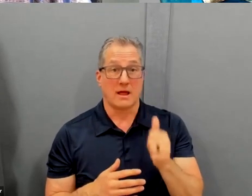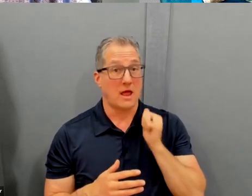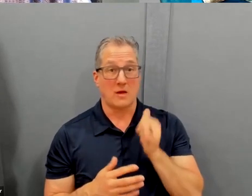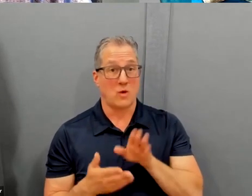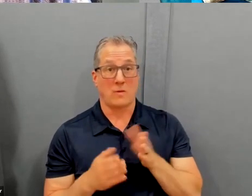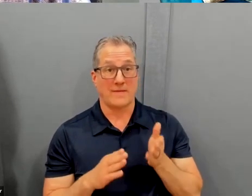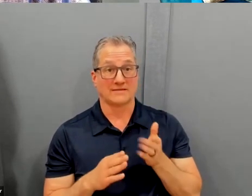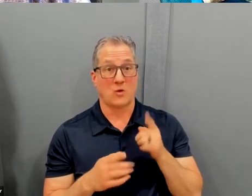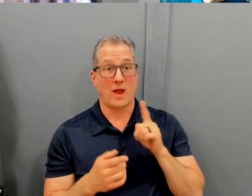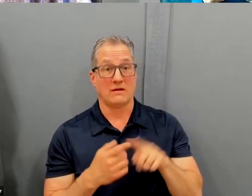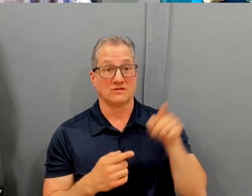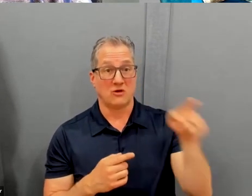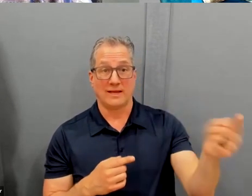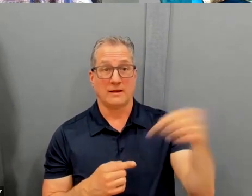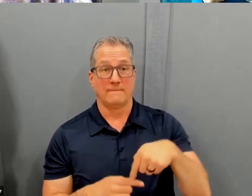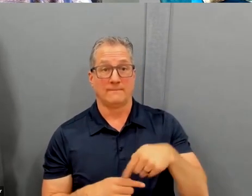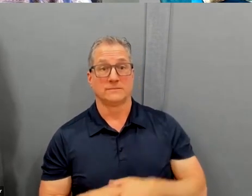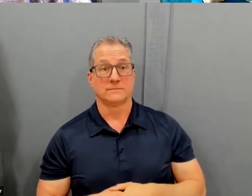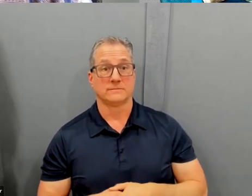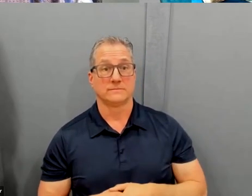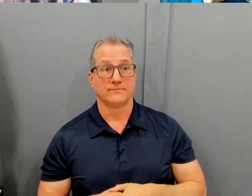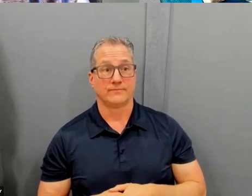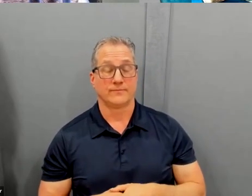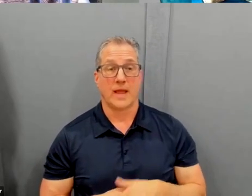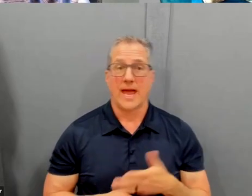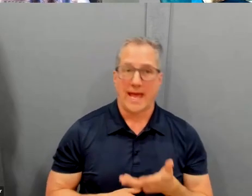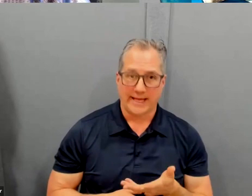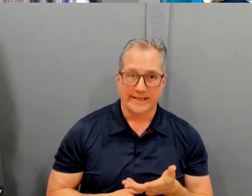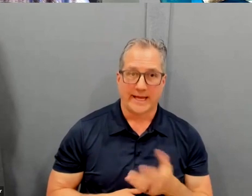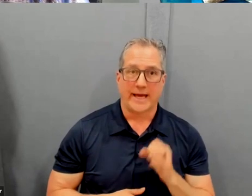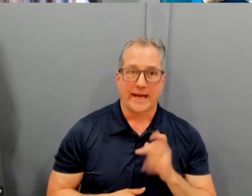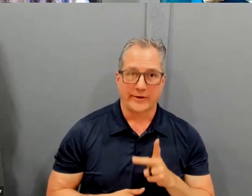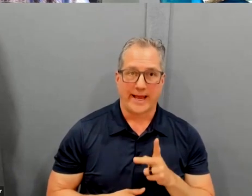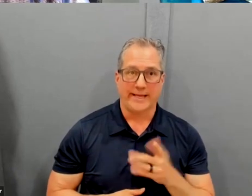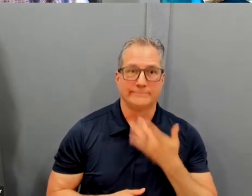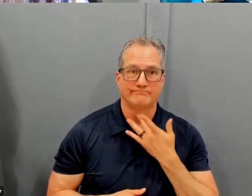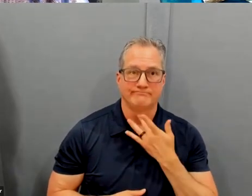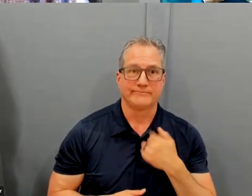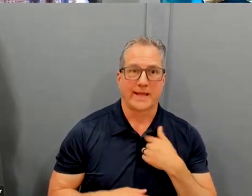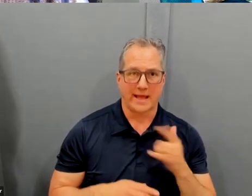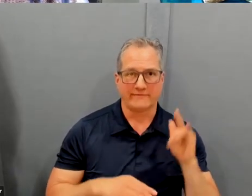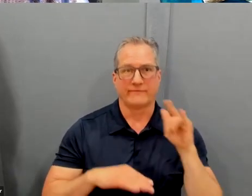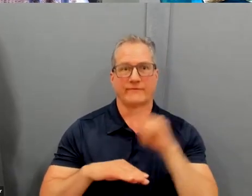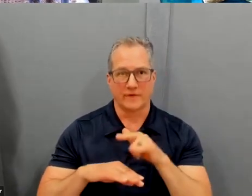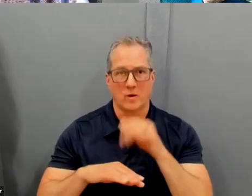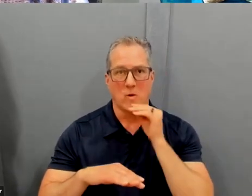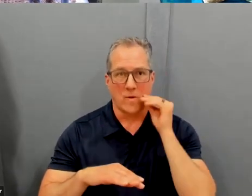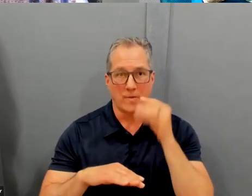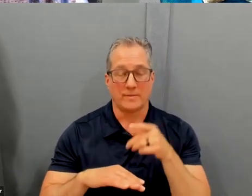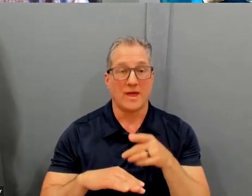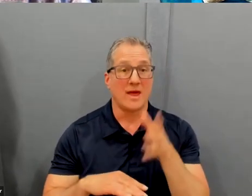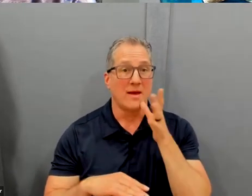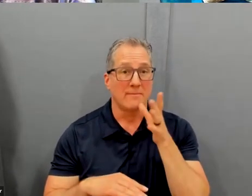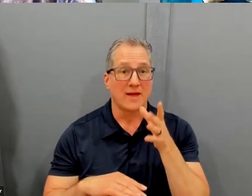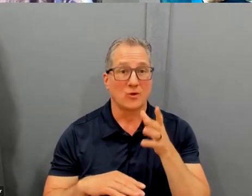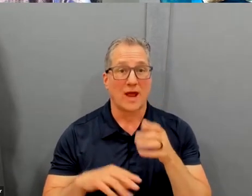until you come home. So I came home. And all my tutu wanted me to do was just sit